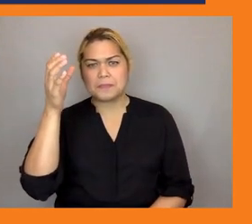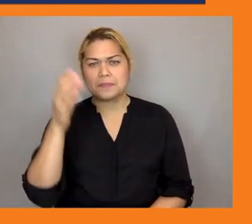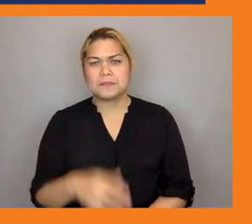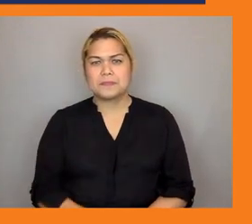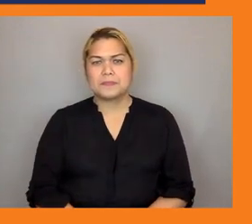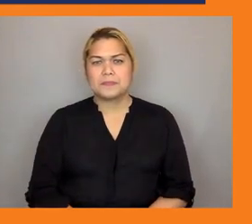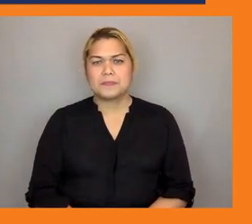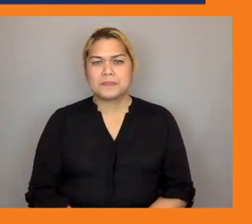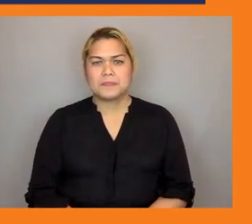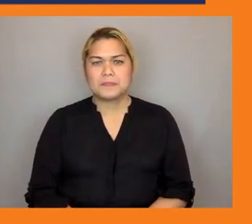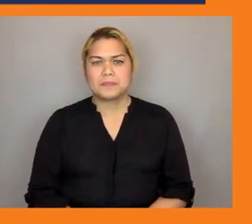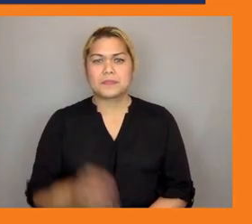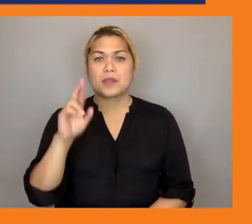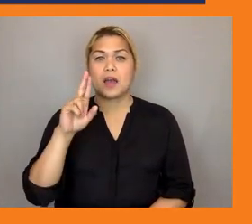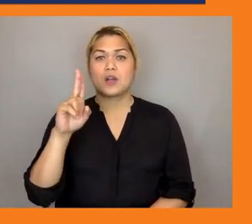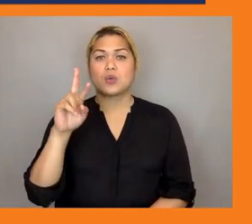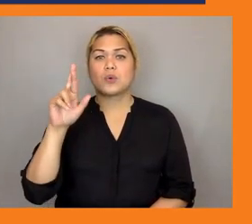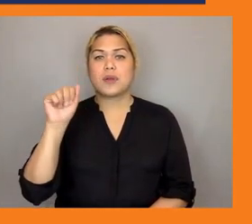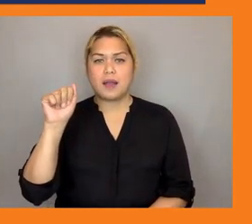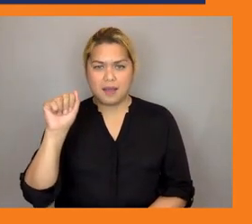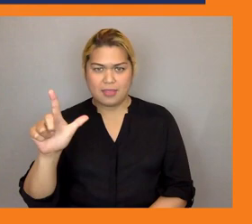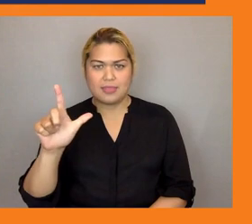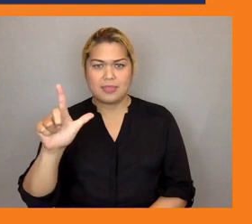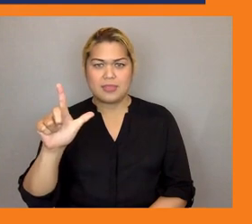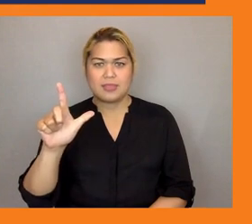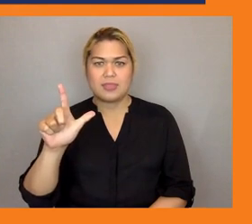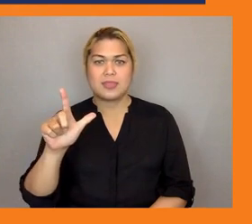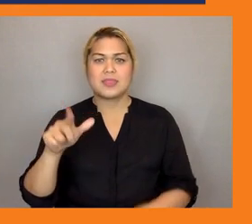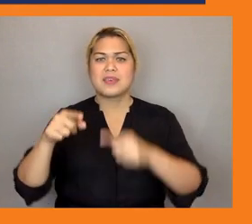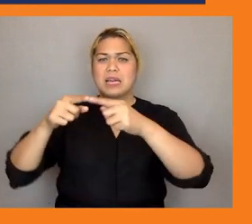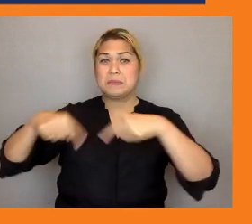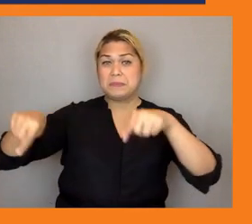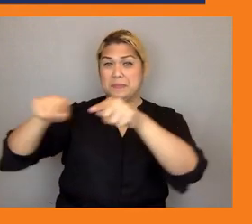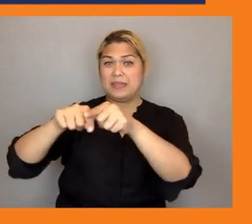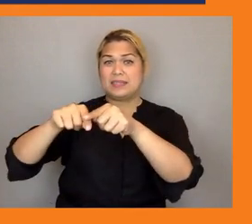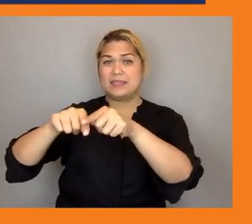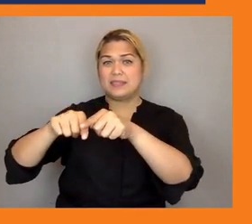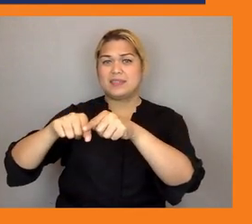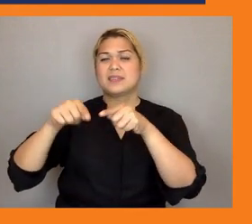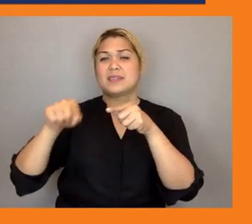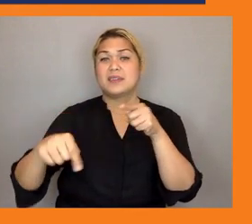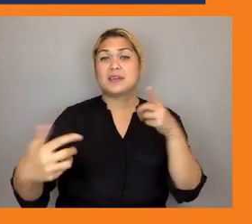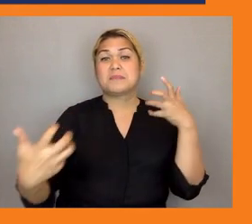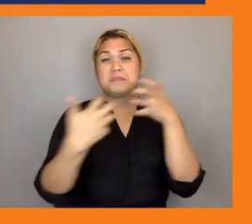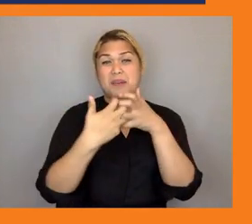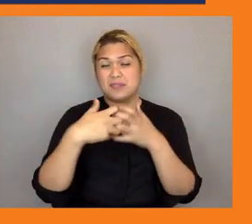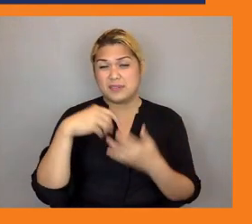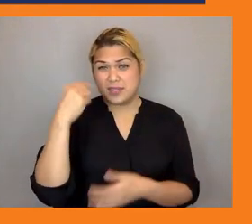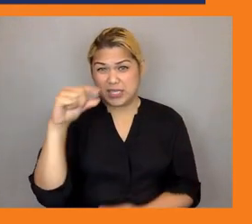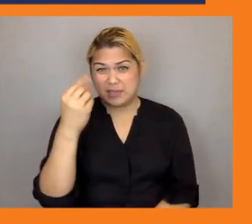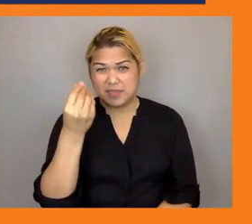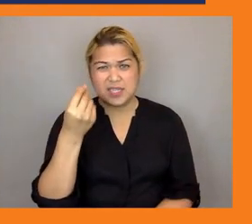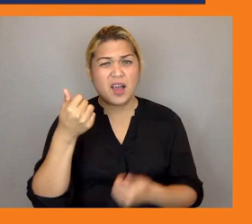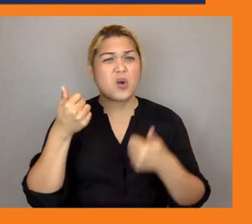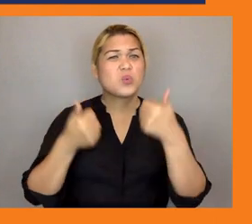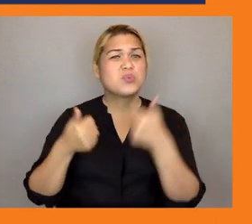also low cost or or technologies available also for for the green economies that can be that can be adapted so it's about identifying the right